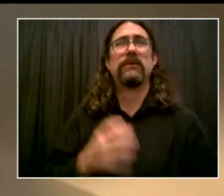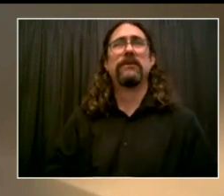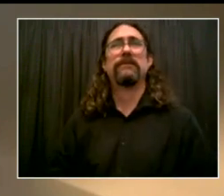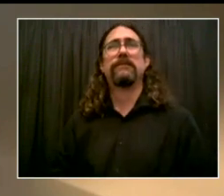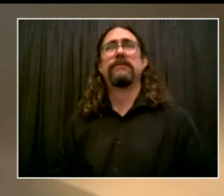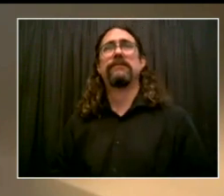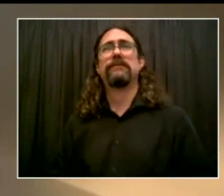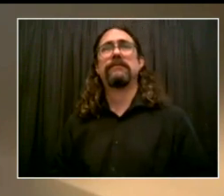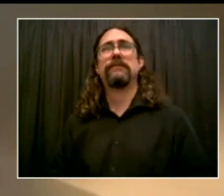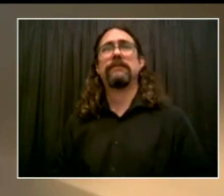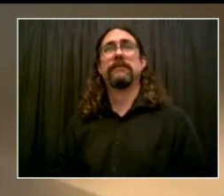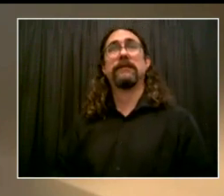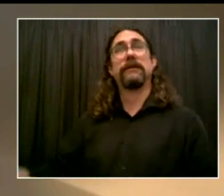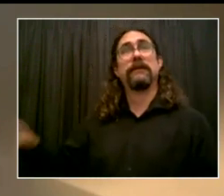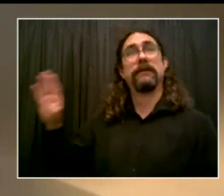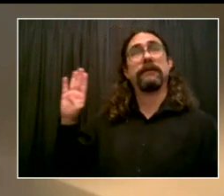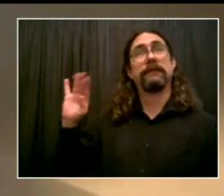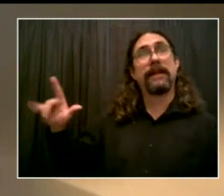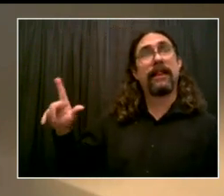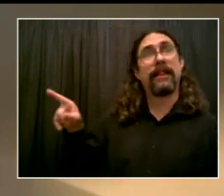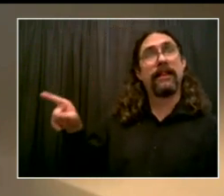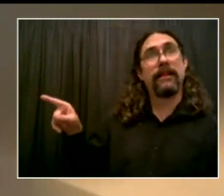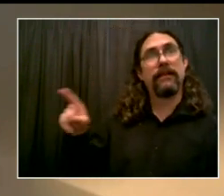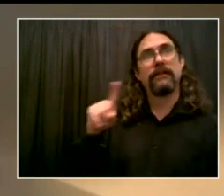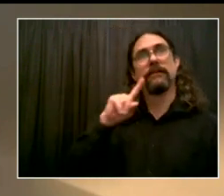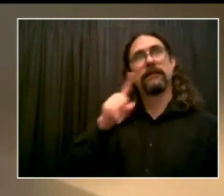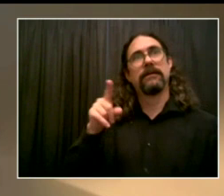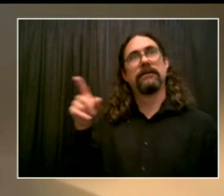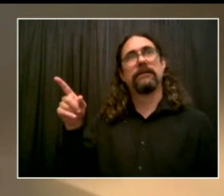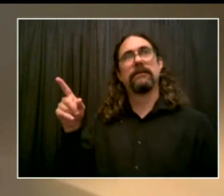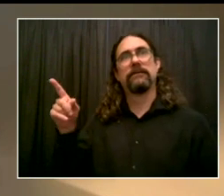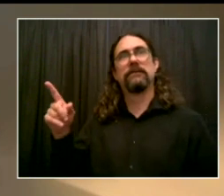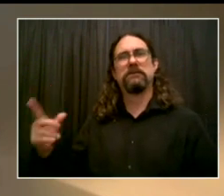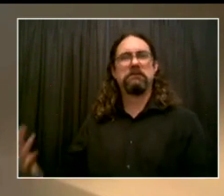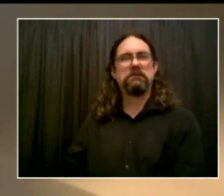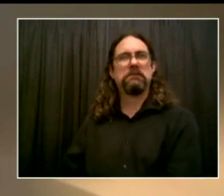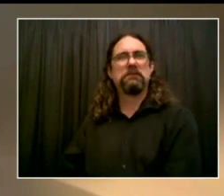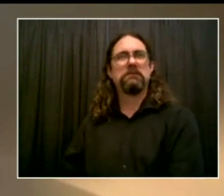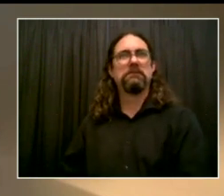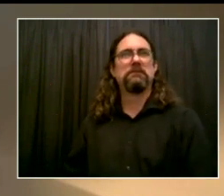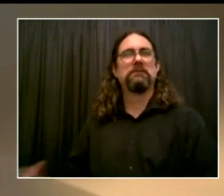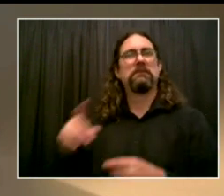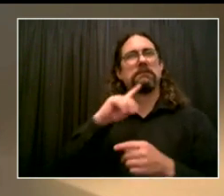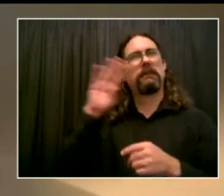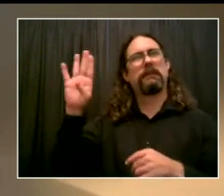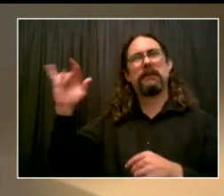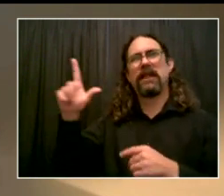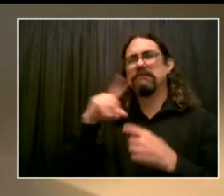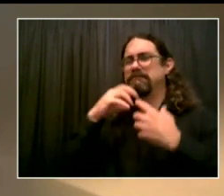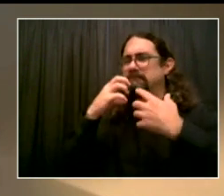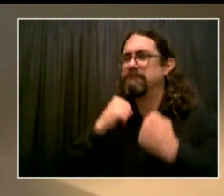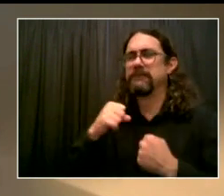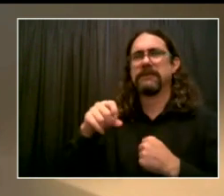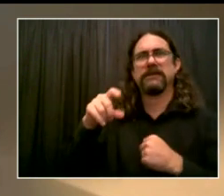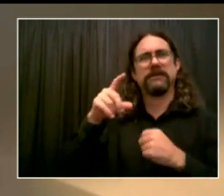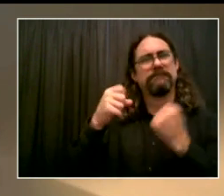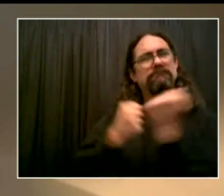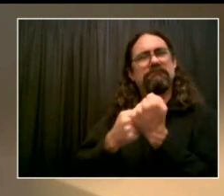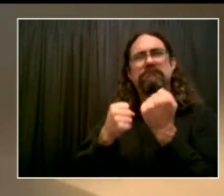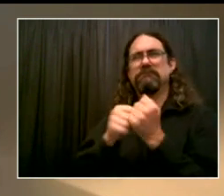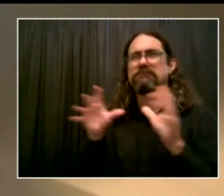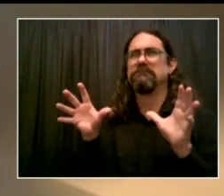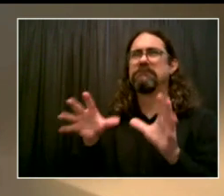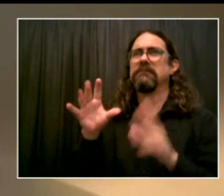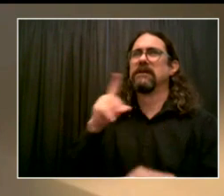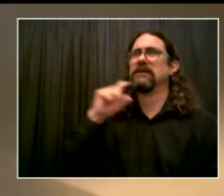a great, great thing to have this building named the William L. Murphy Family Justice Center, because, in